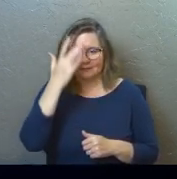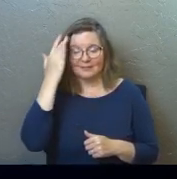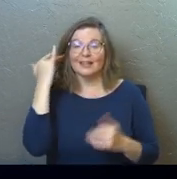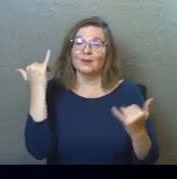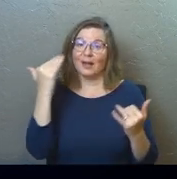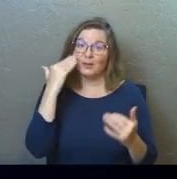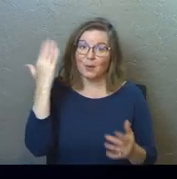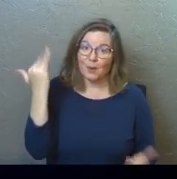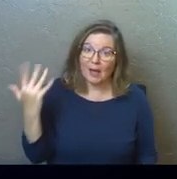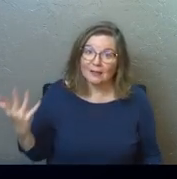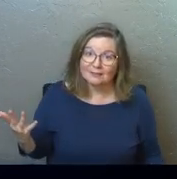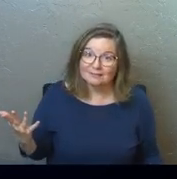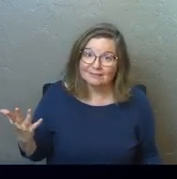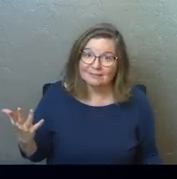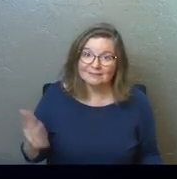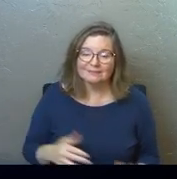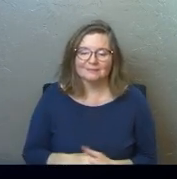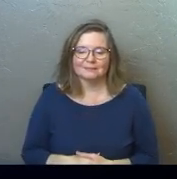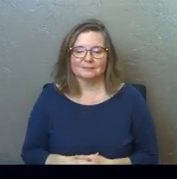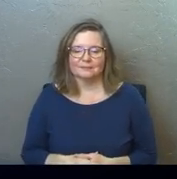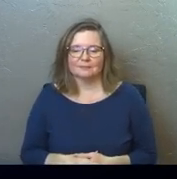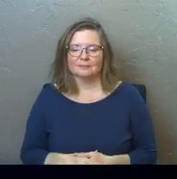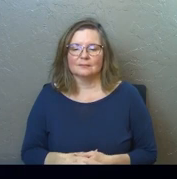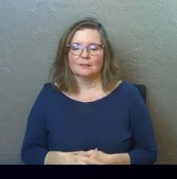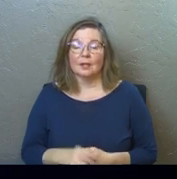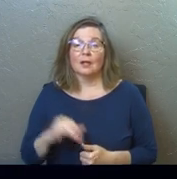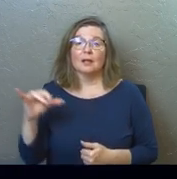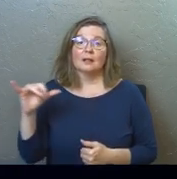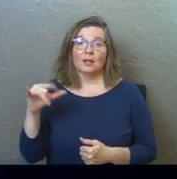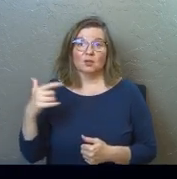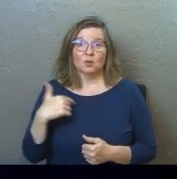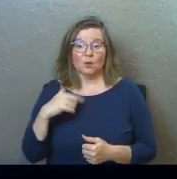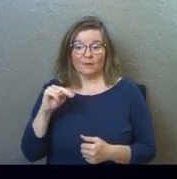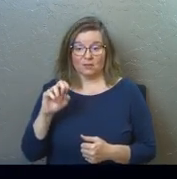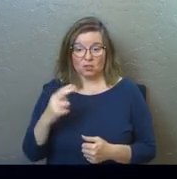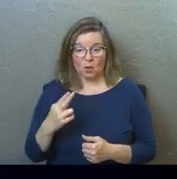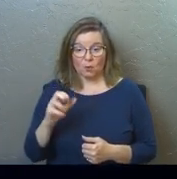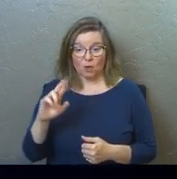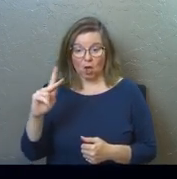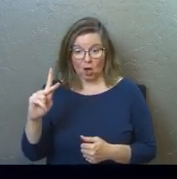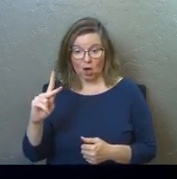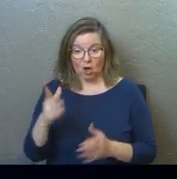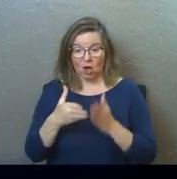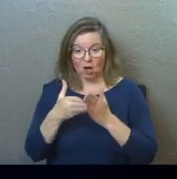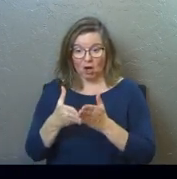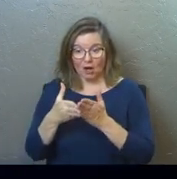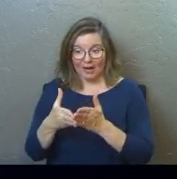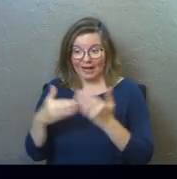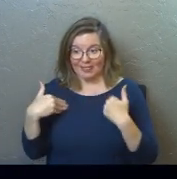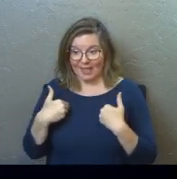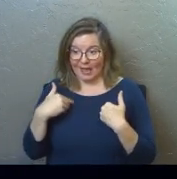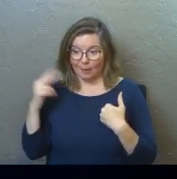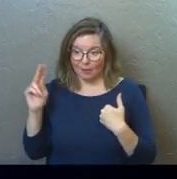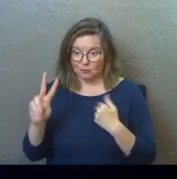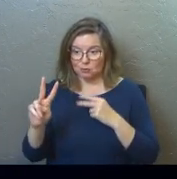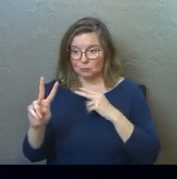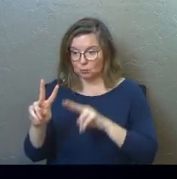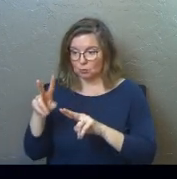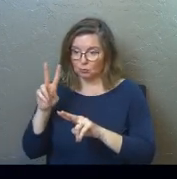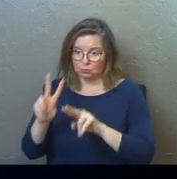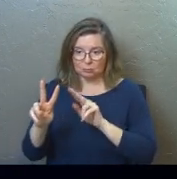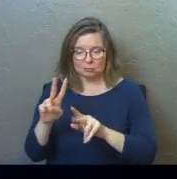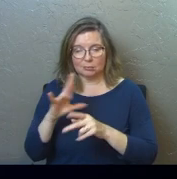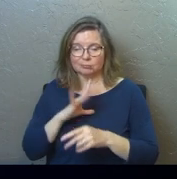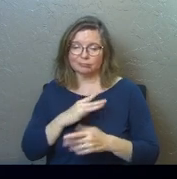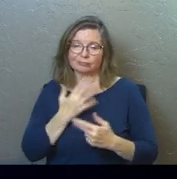And now you know why. So like you got Noah and the ark, and the animals came two by two, and they were cute and